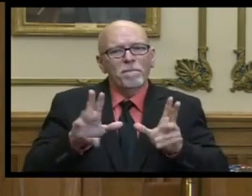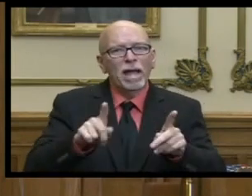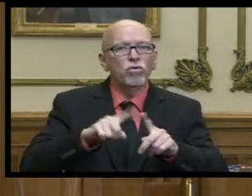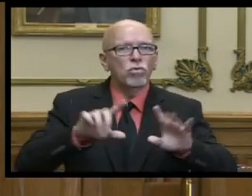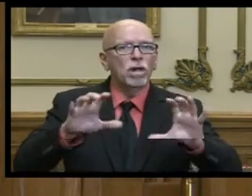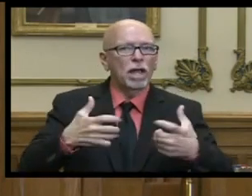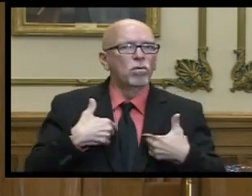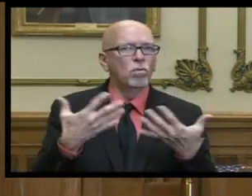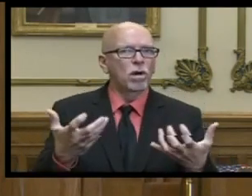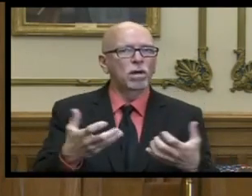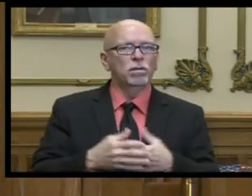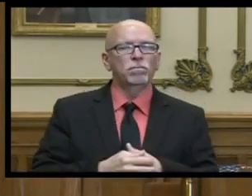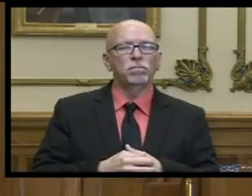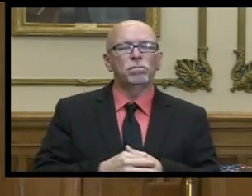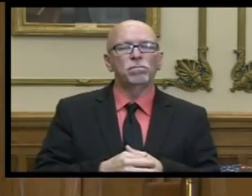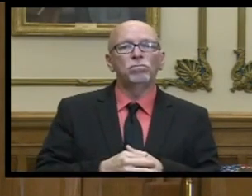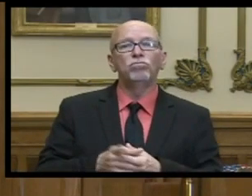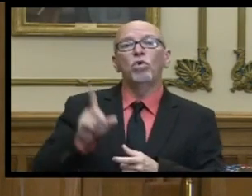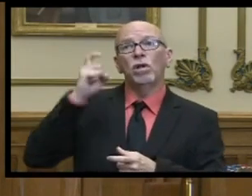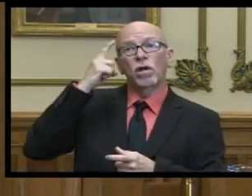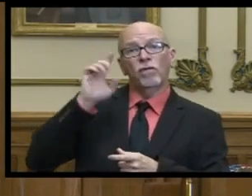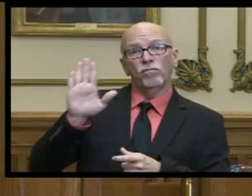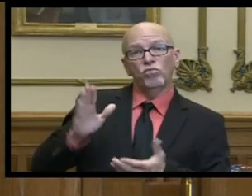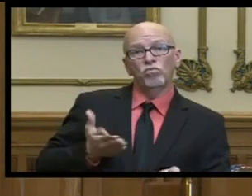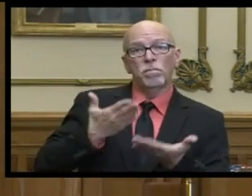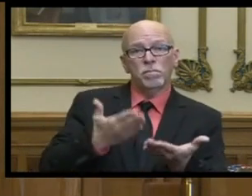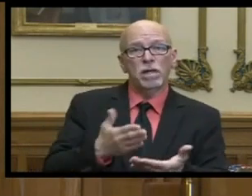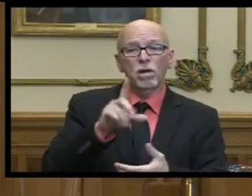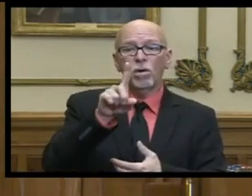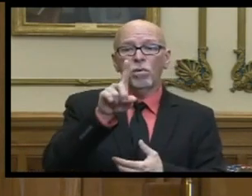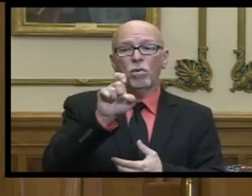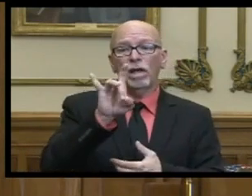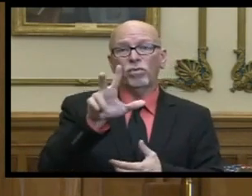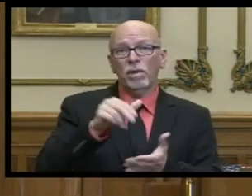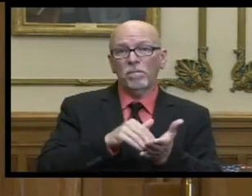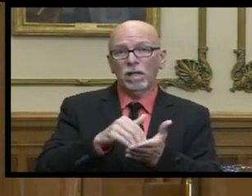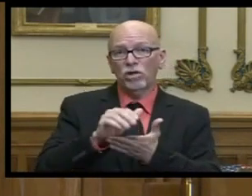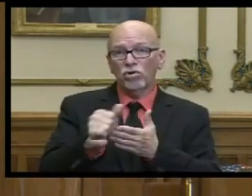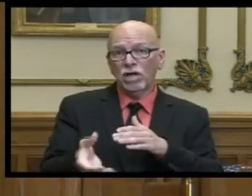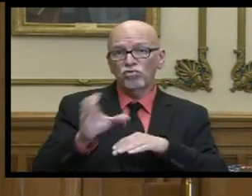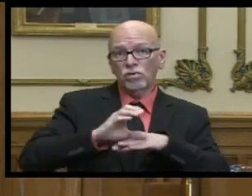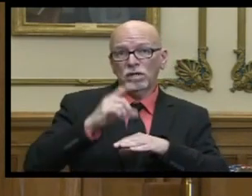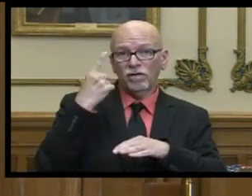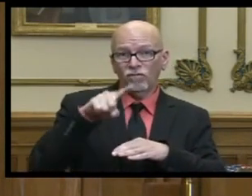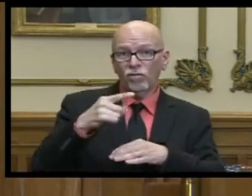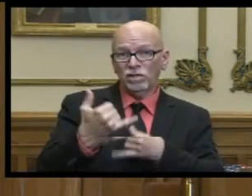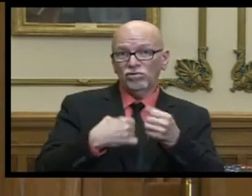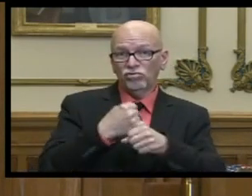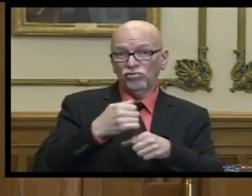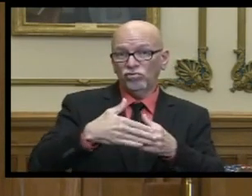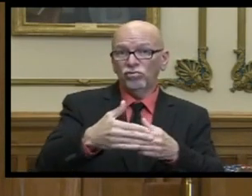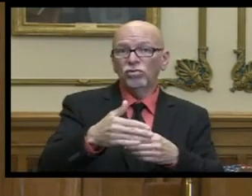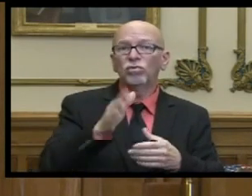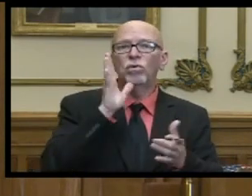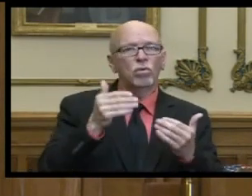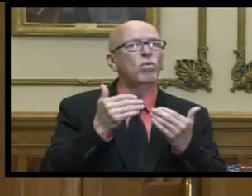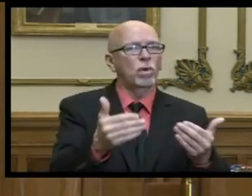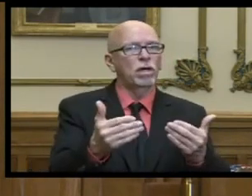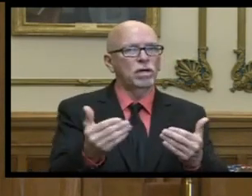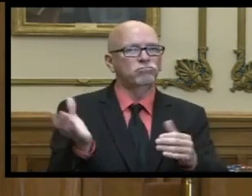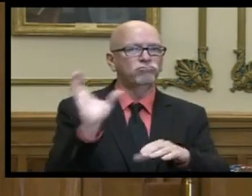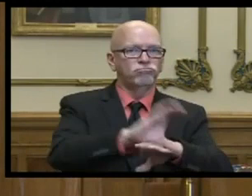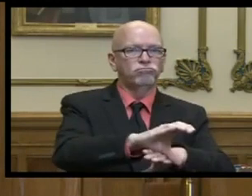so the governor's recommended that the 183 million increase for fiscal year 21 will go forward